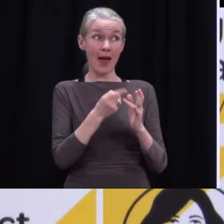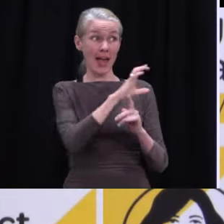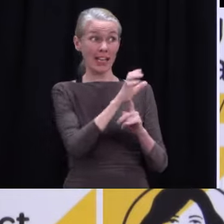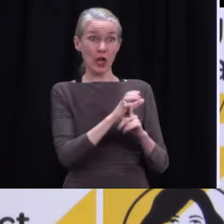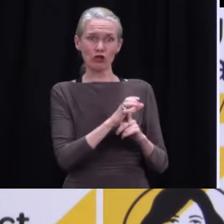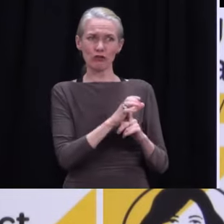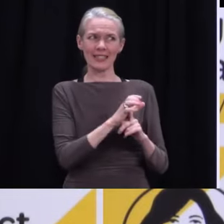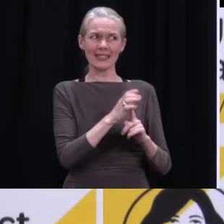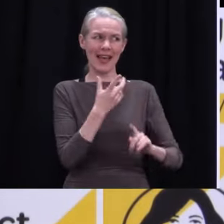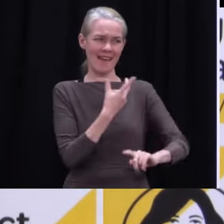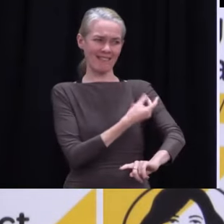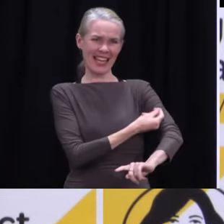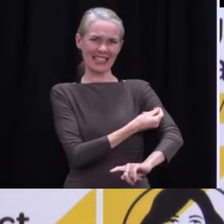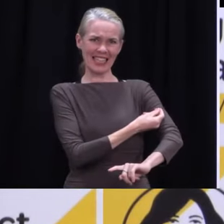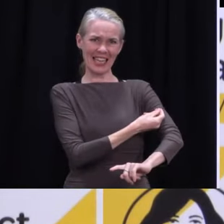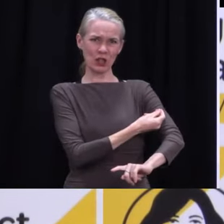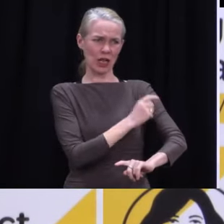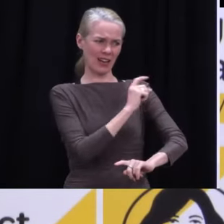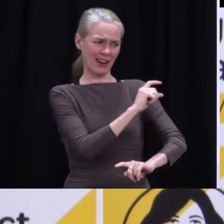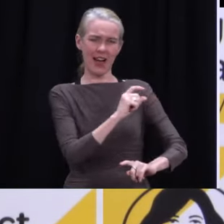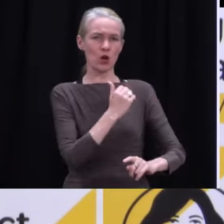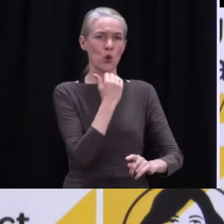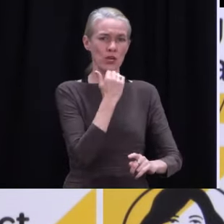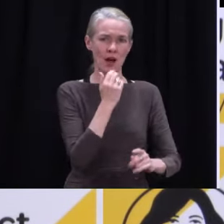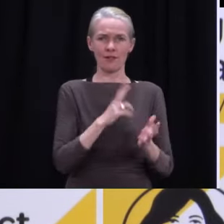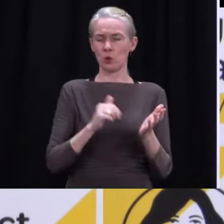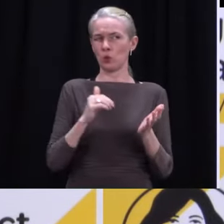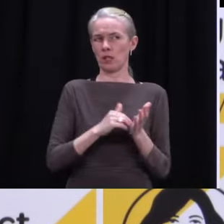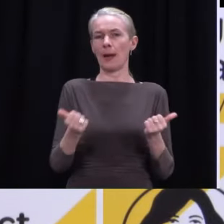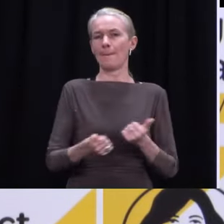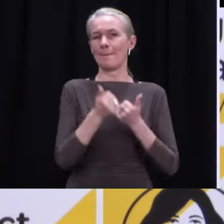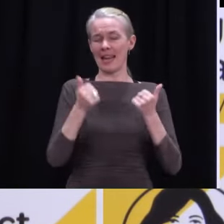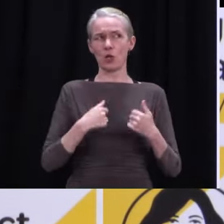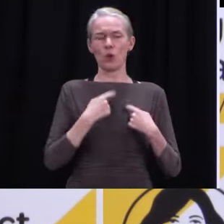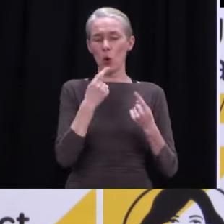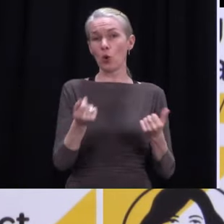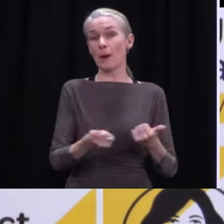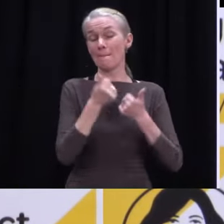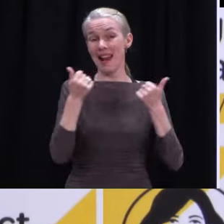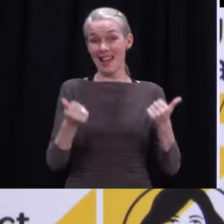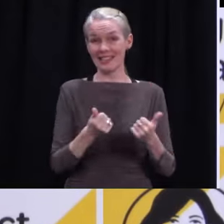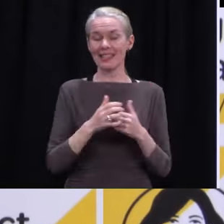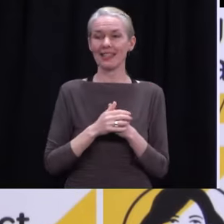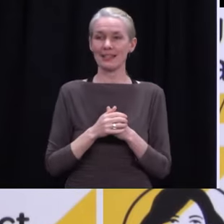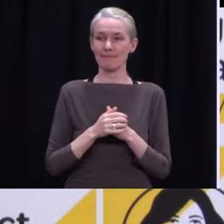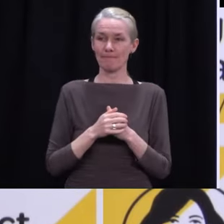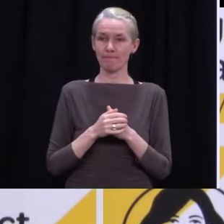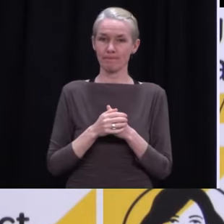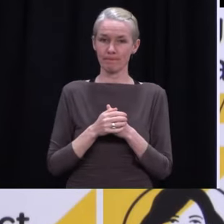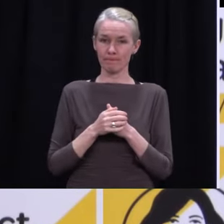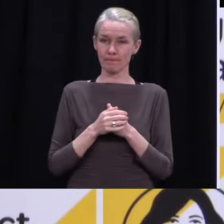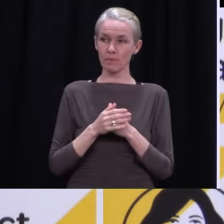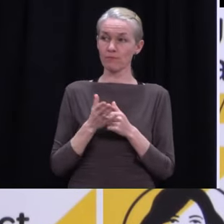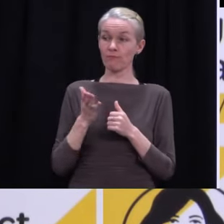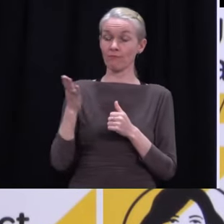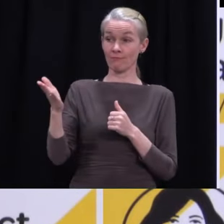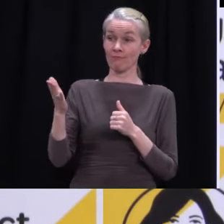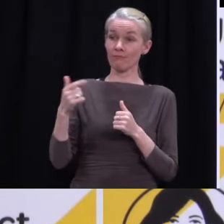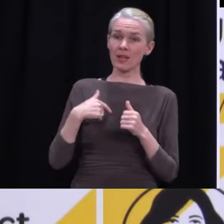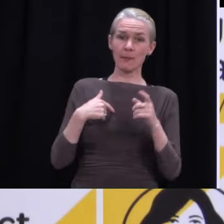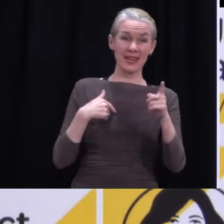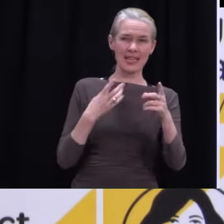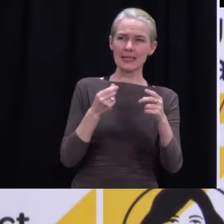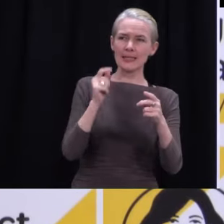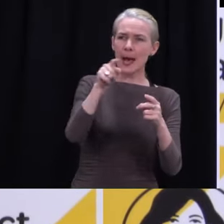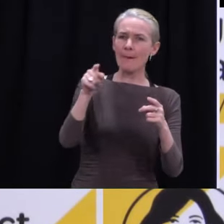It will simply come down to people coming forward. National have caused that. Yeah, sorry. Do you want me to just pan around a bit, Jessica, down the back to those who